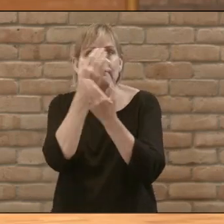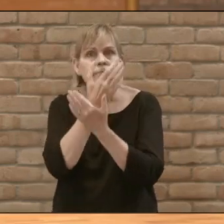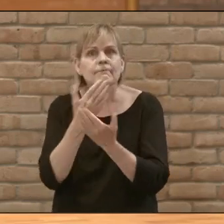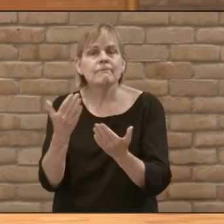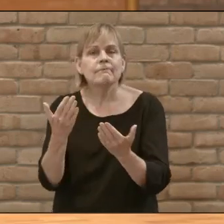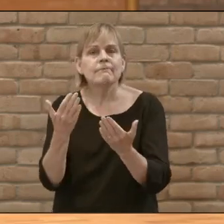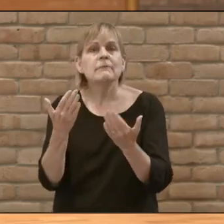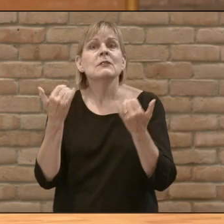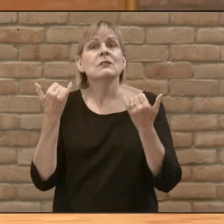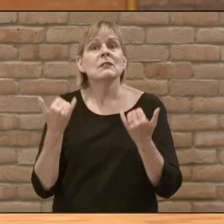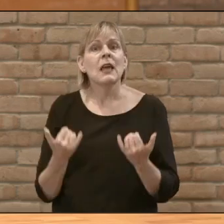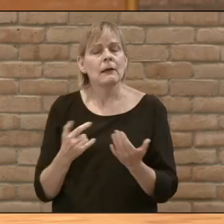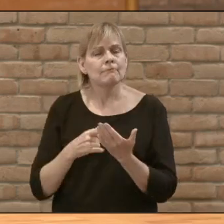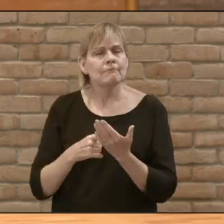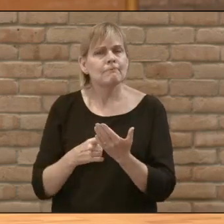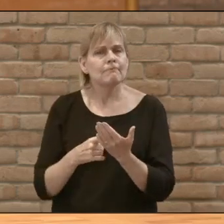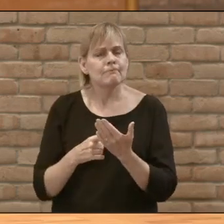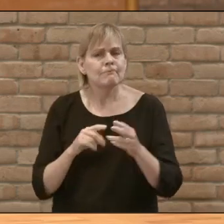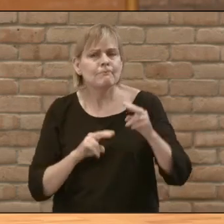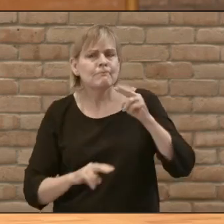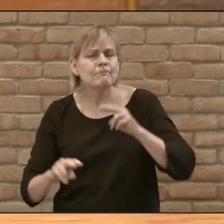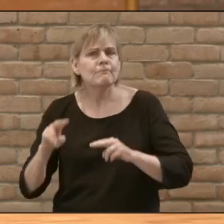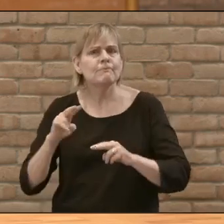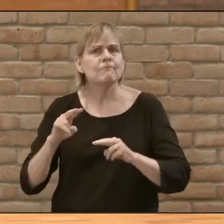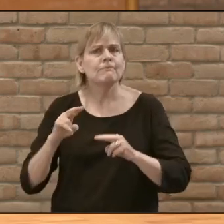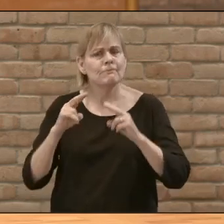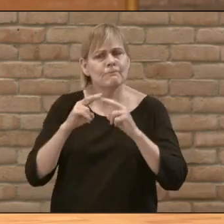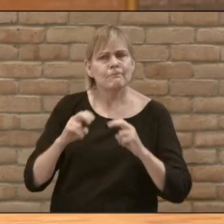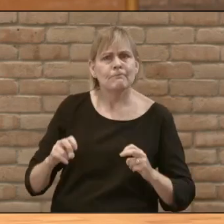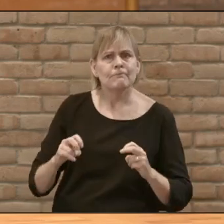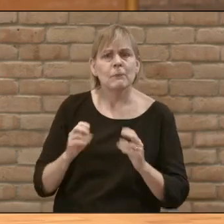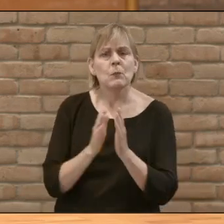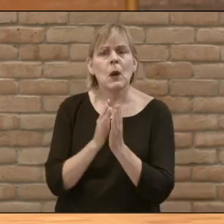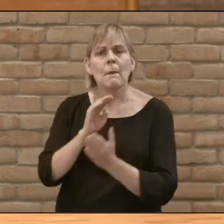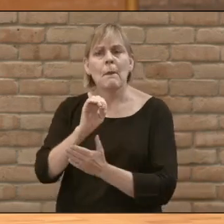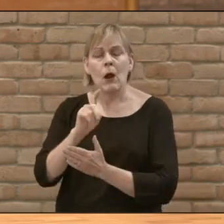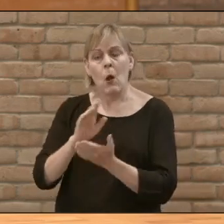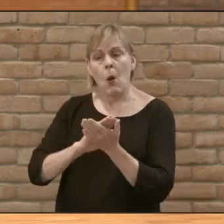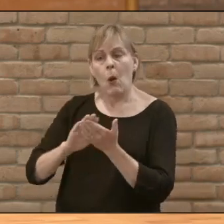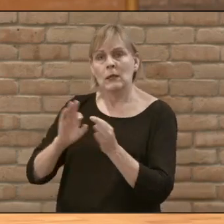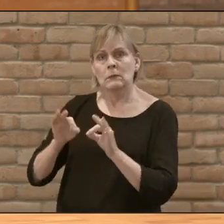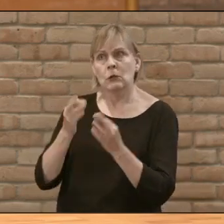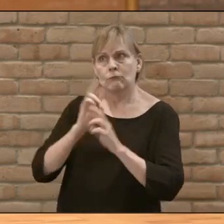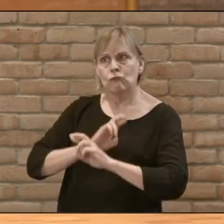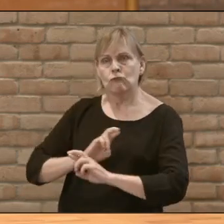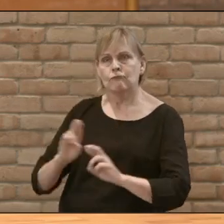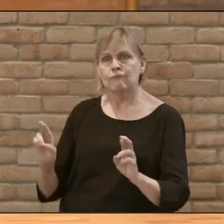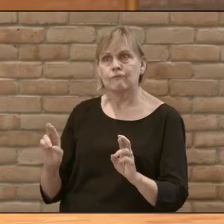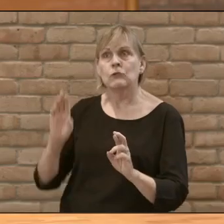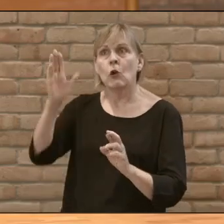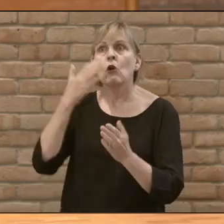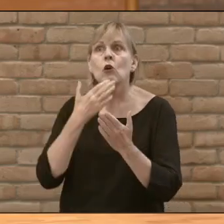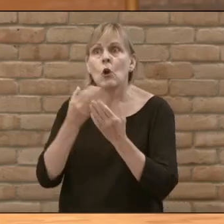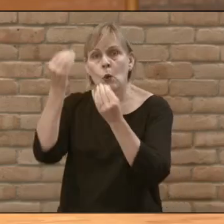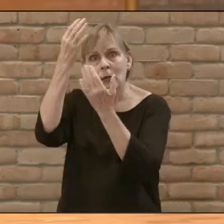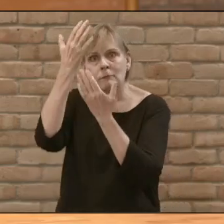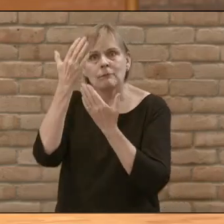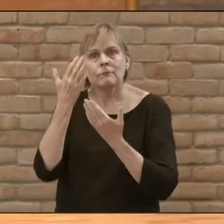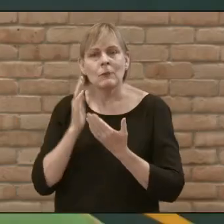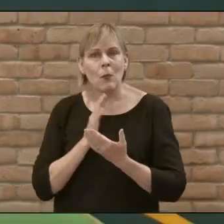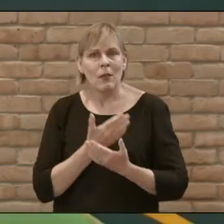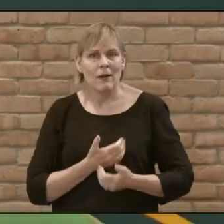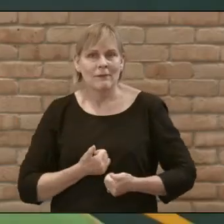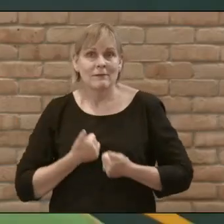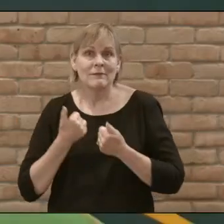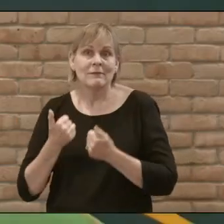into Mark again today Open our hearts by your Holy Spirit To receive your good word in our